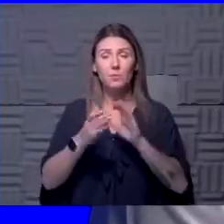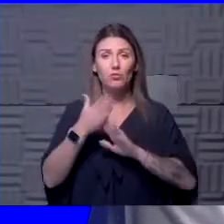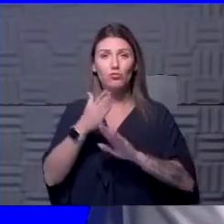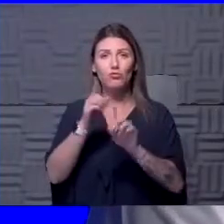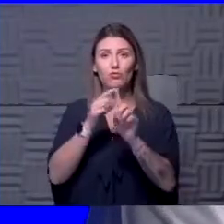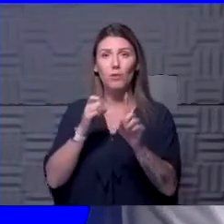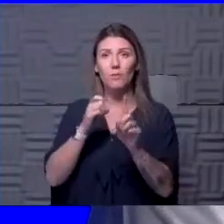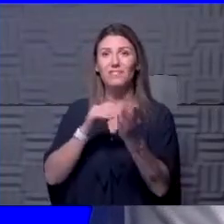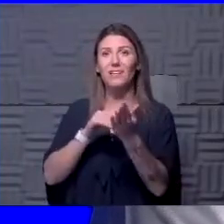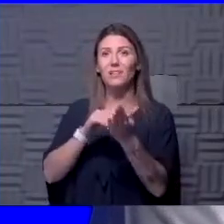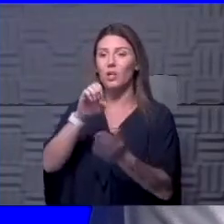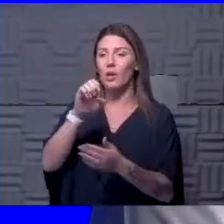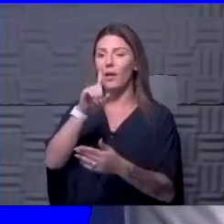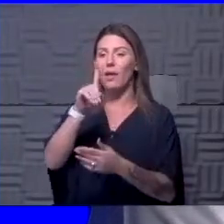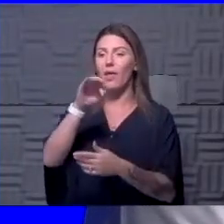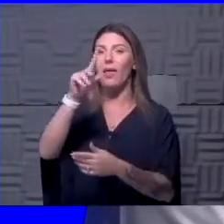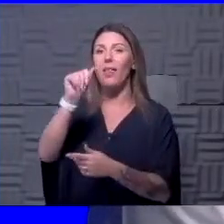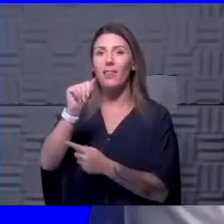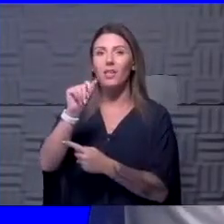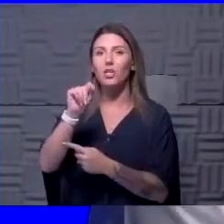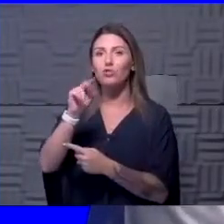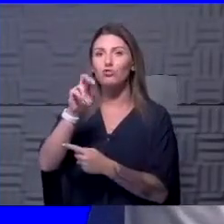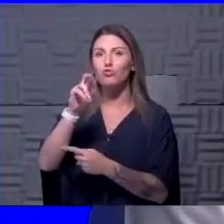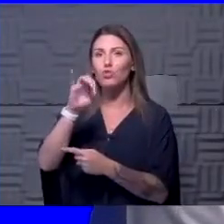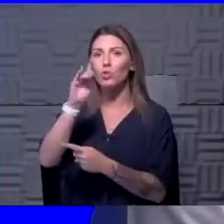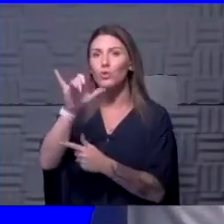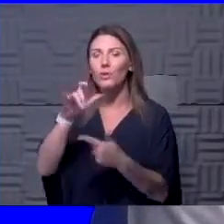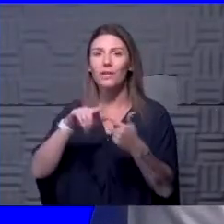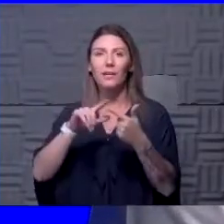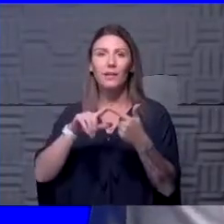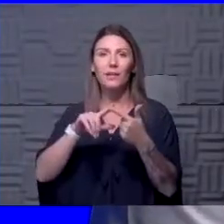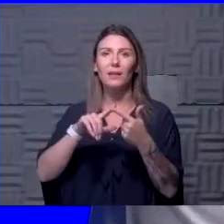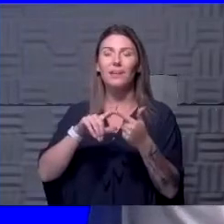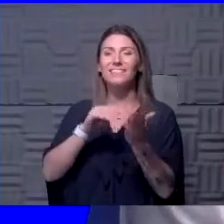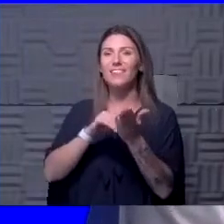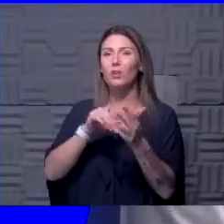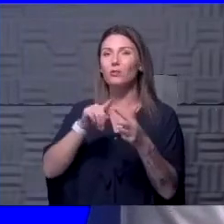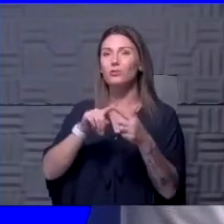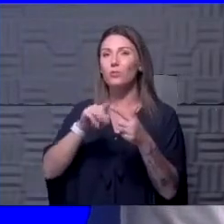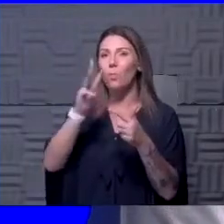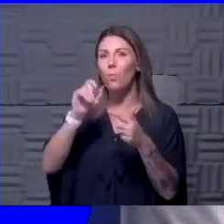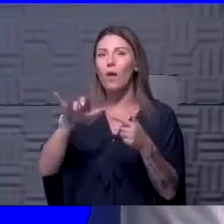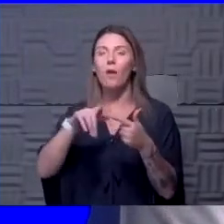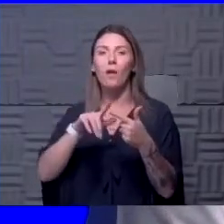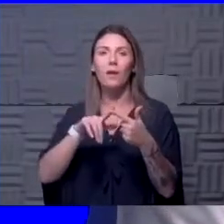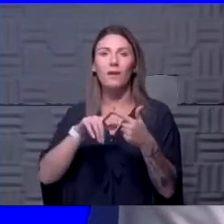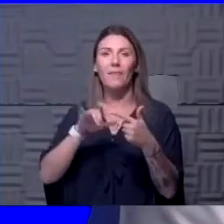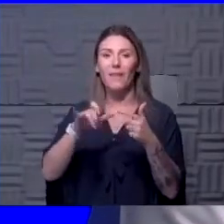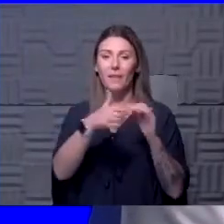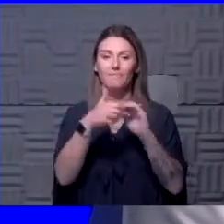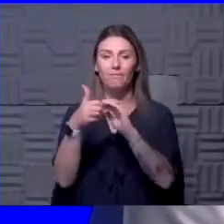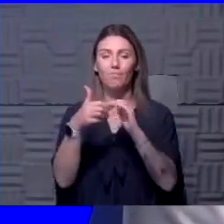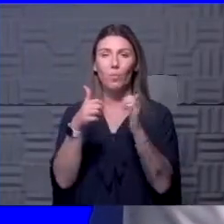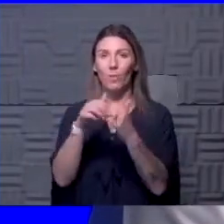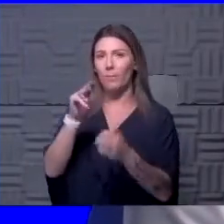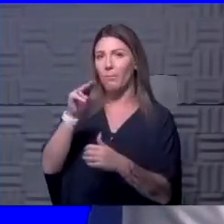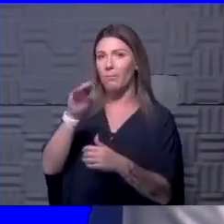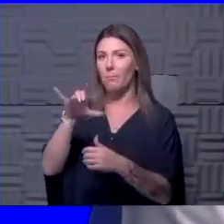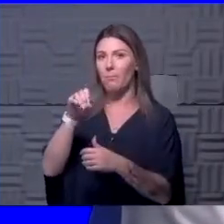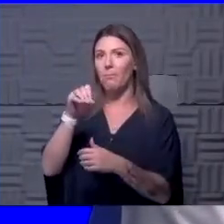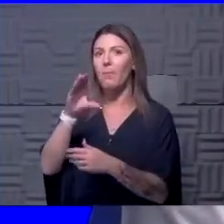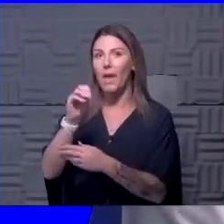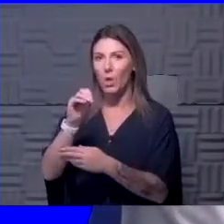by Dr. Ella Truni, who's been very busy. Also, Dr. Y is helping as well. And that's in collaboration with the Mayo Clinic. We've given it to at least